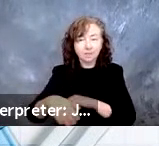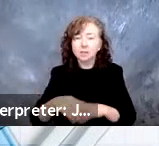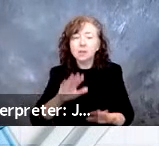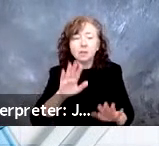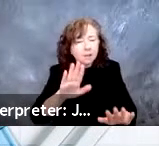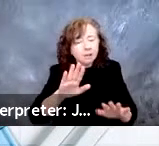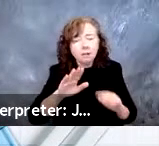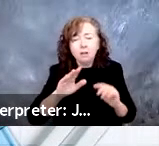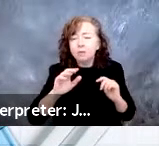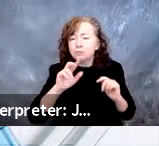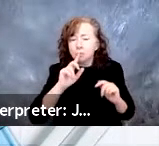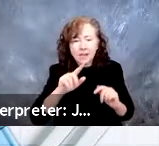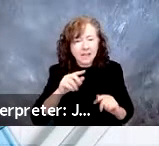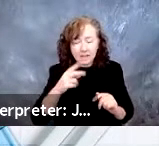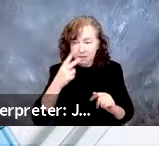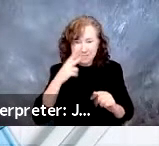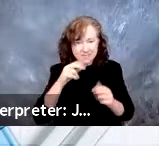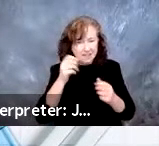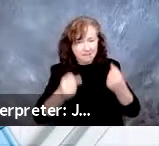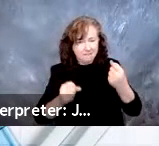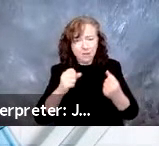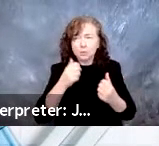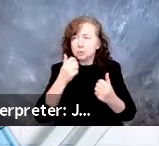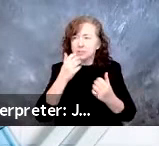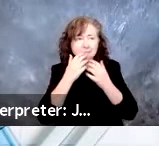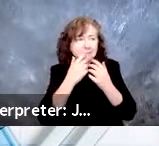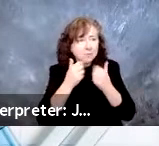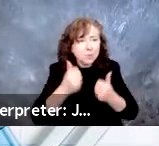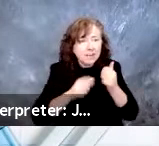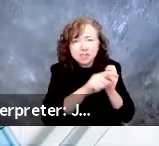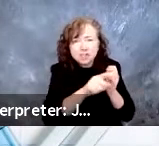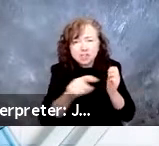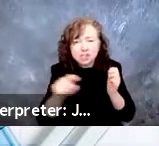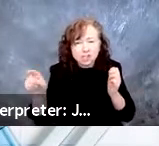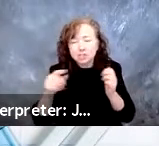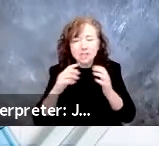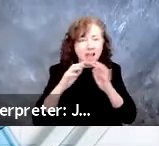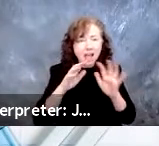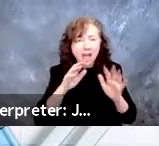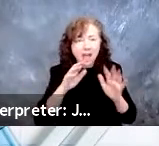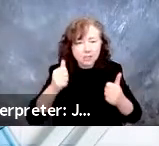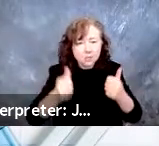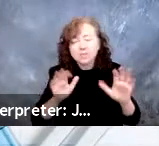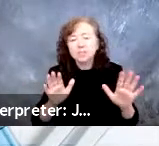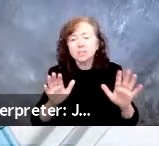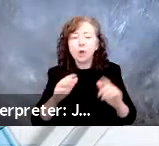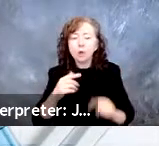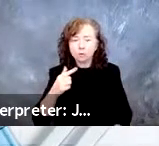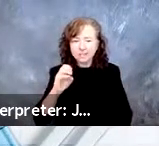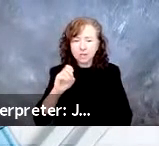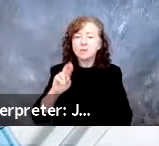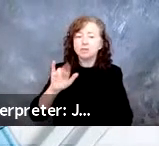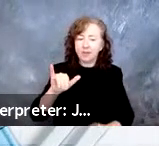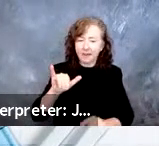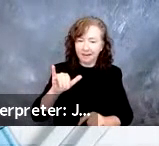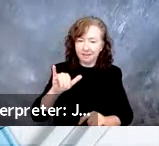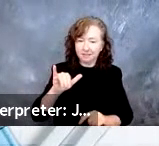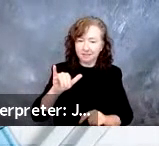vehicle and trying to figure out which one should I do. The geometry is kind of defining what you're going to do and what you can do.